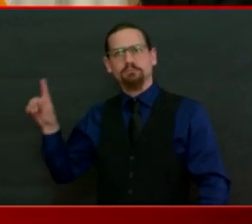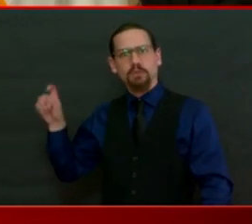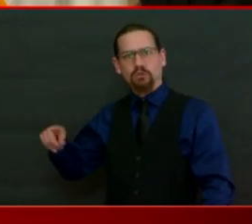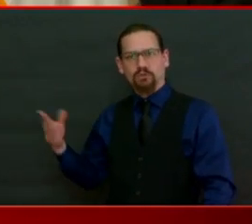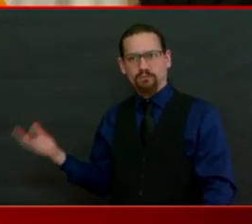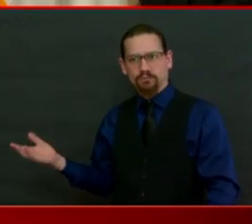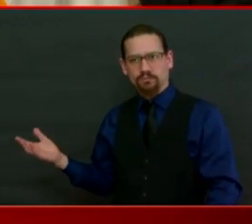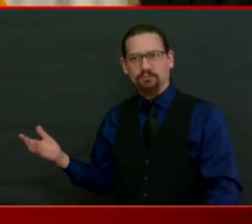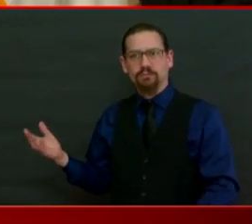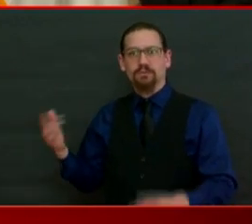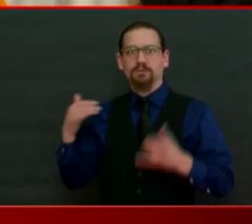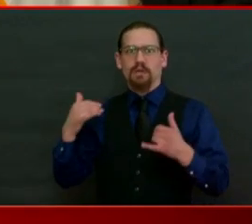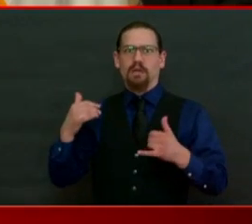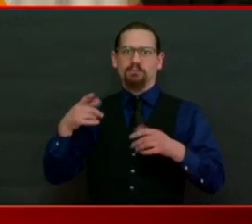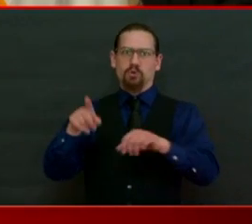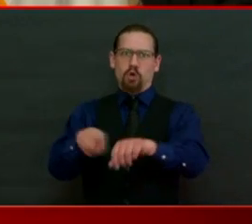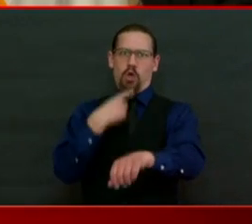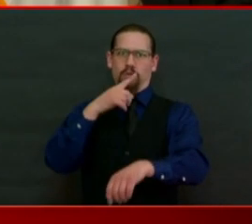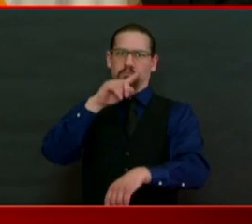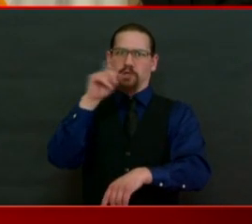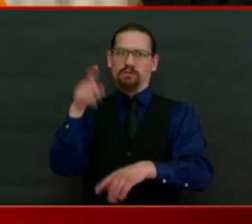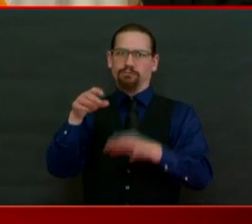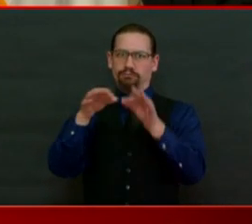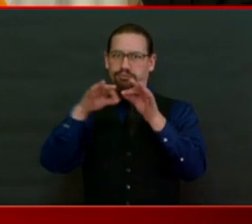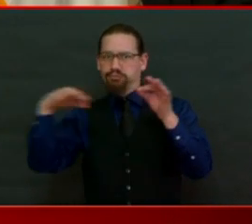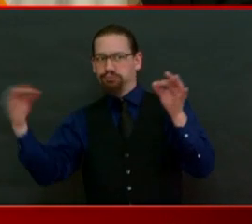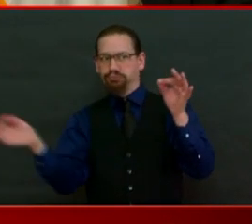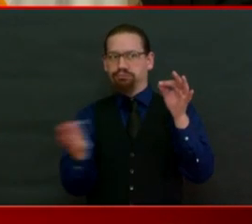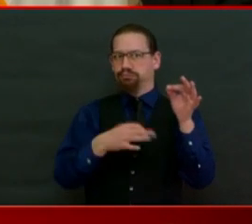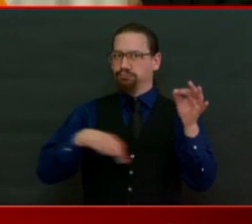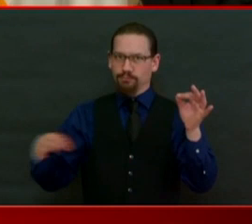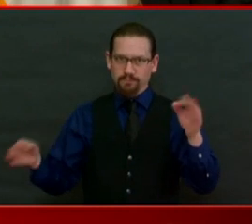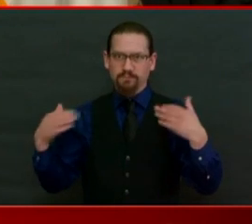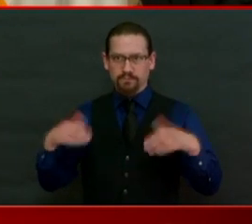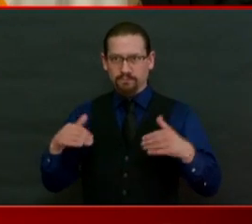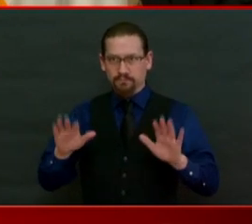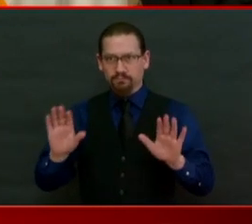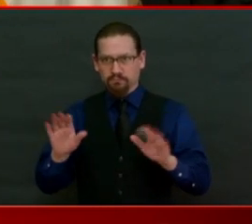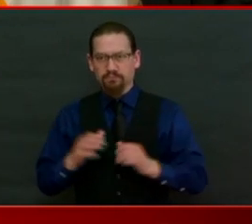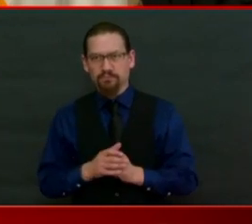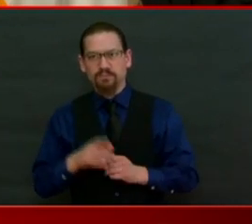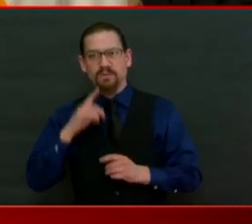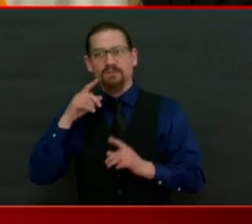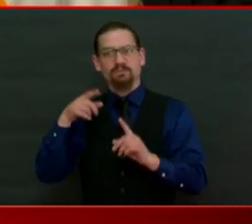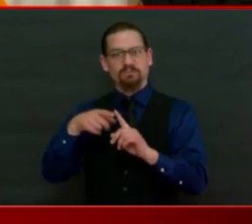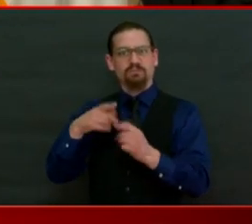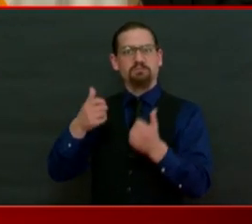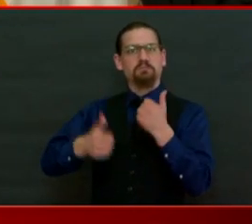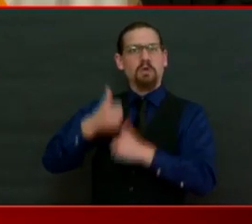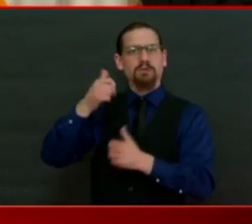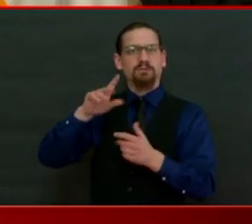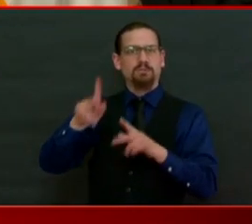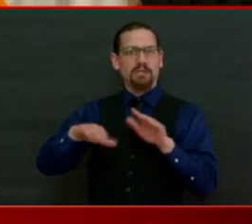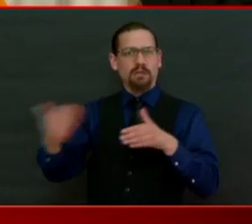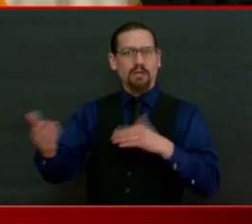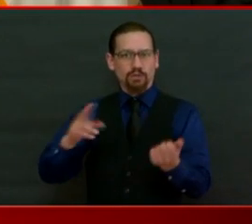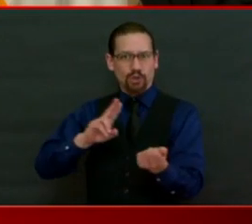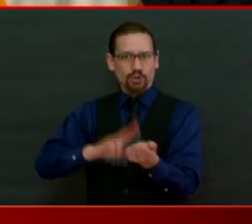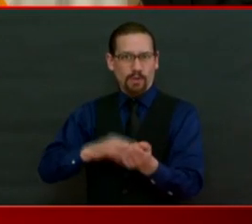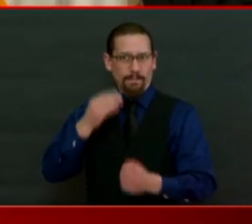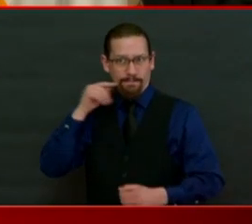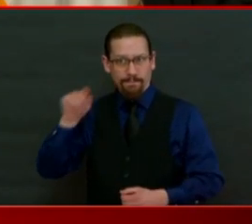nursing home fatalities happened in a hospital and how many in a nursing home without ventilators and ICU level care?